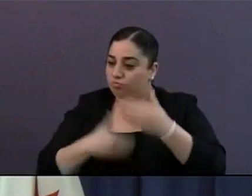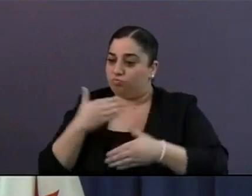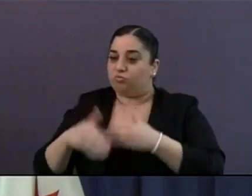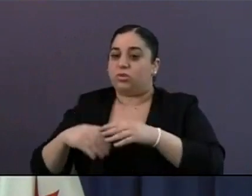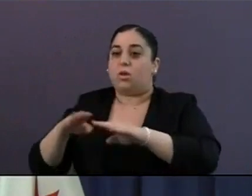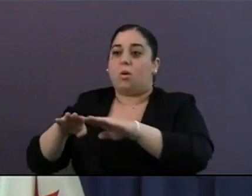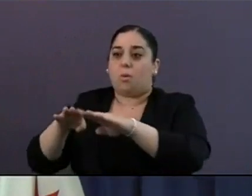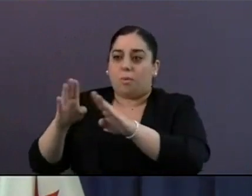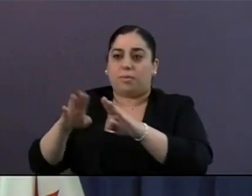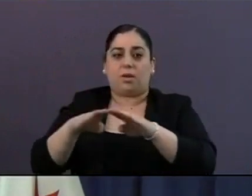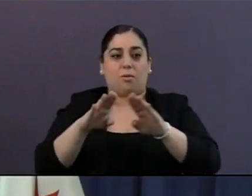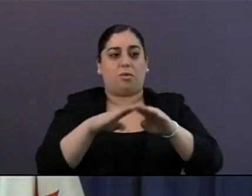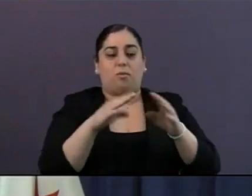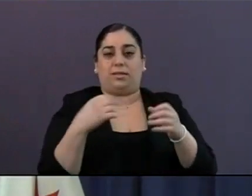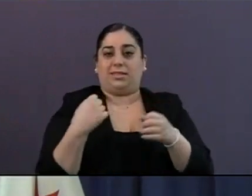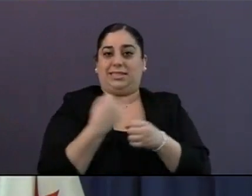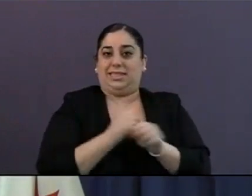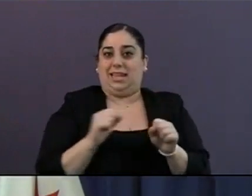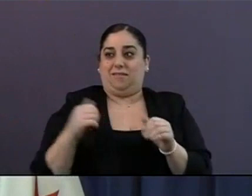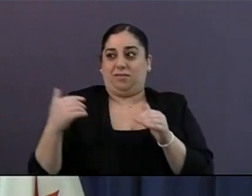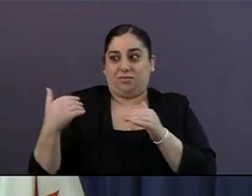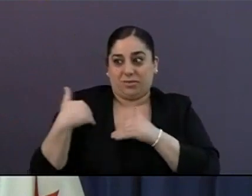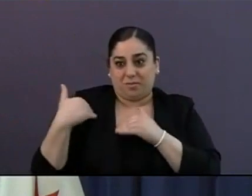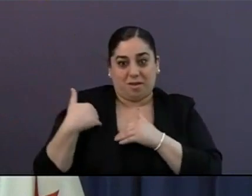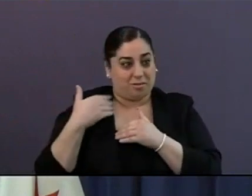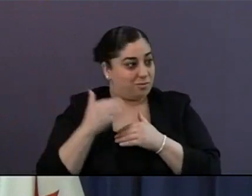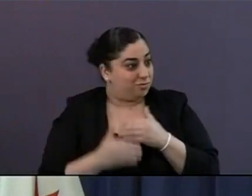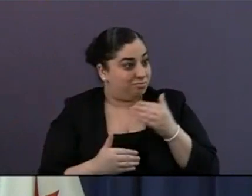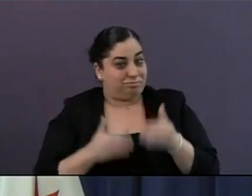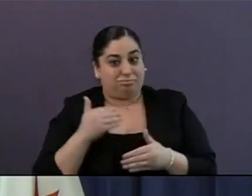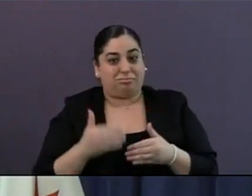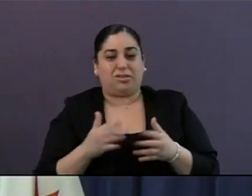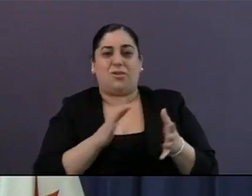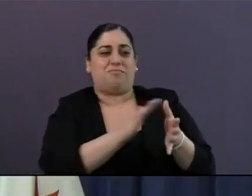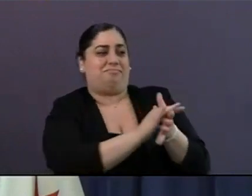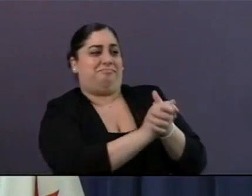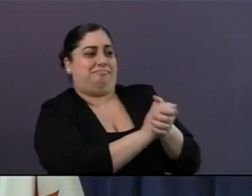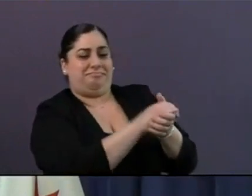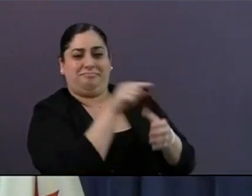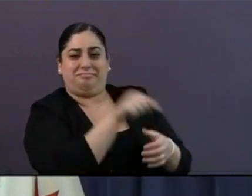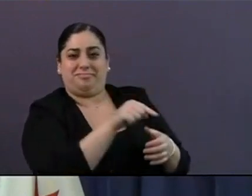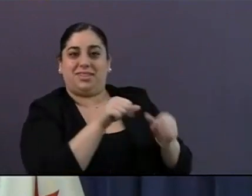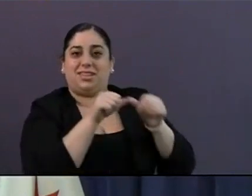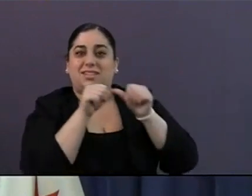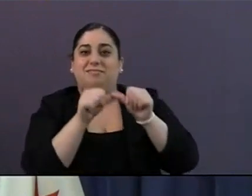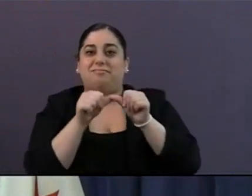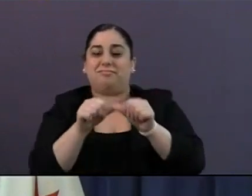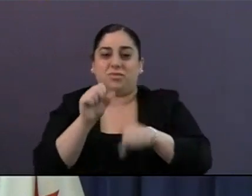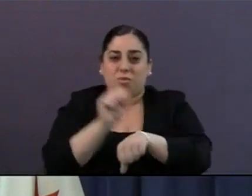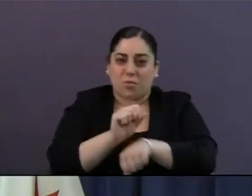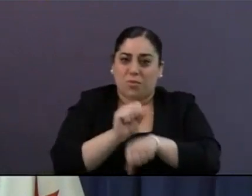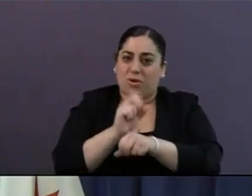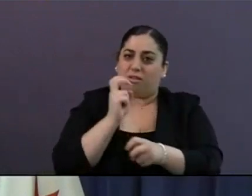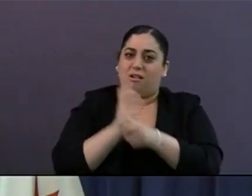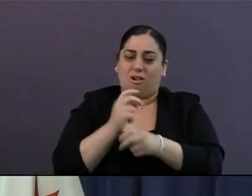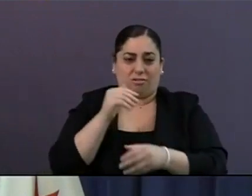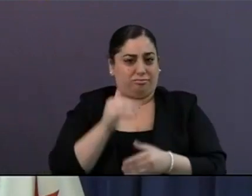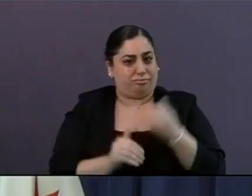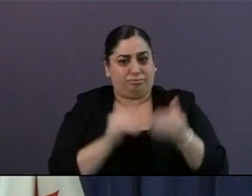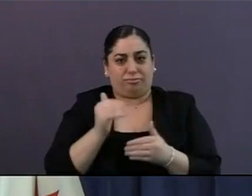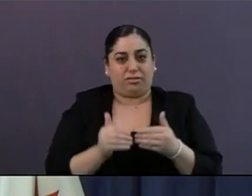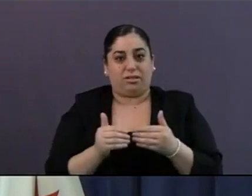in the phased reopening approach. Again, congratulations and keep up the great work. All of our San Diego businesses and companies